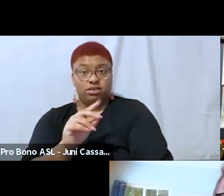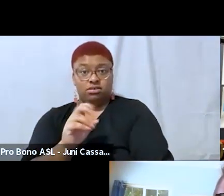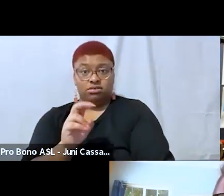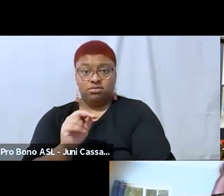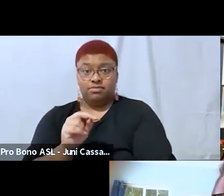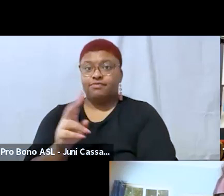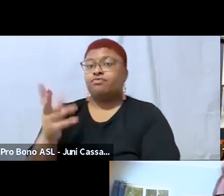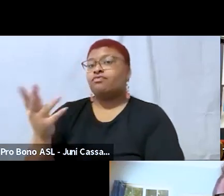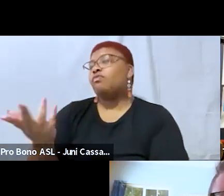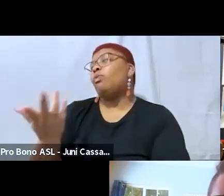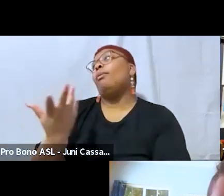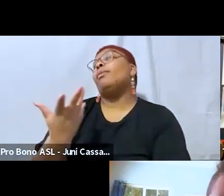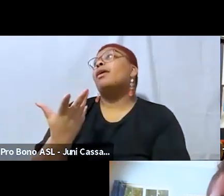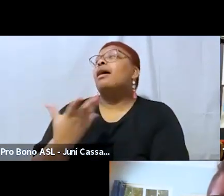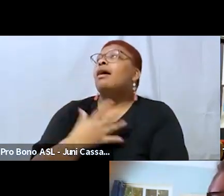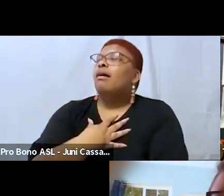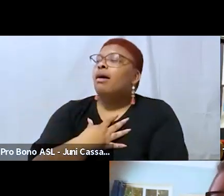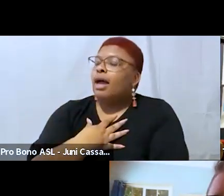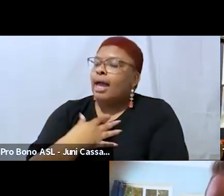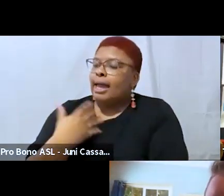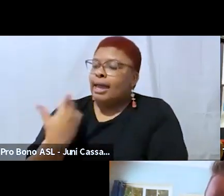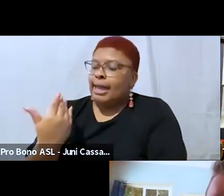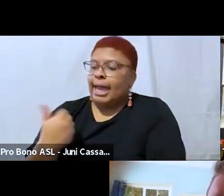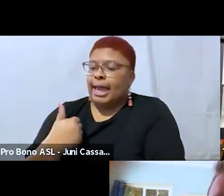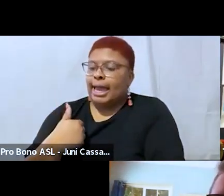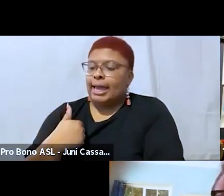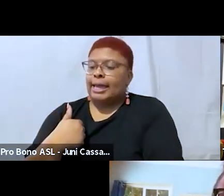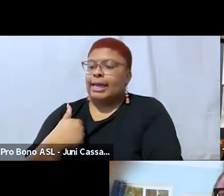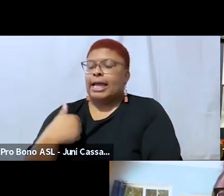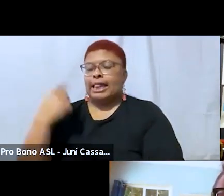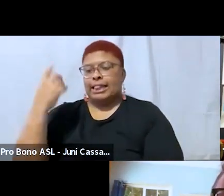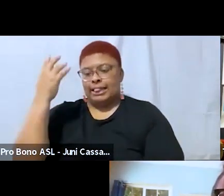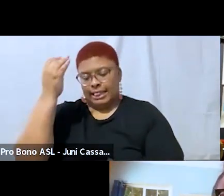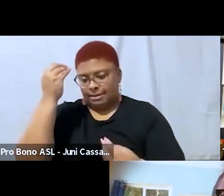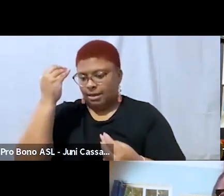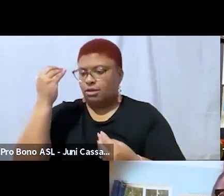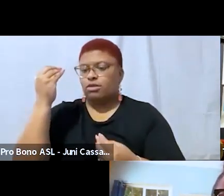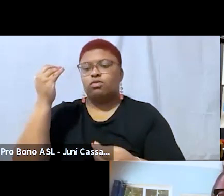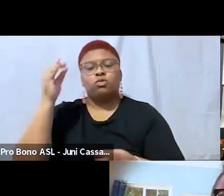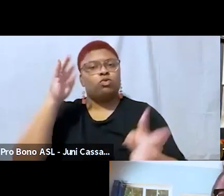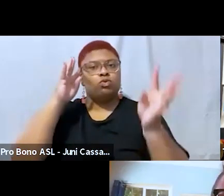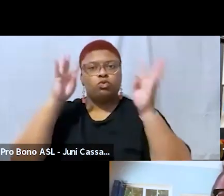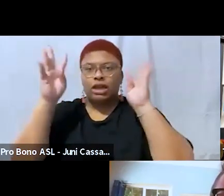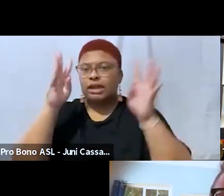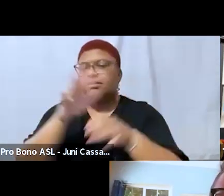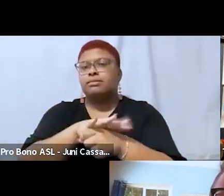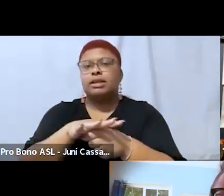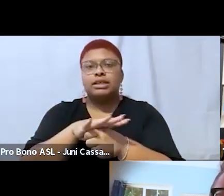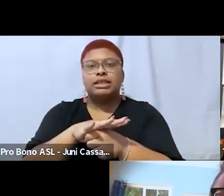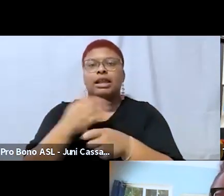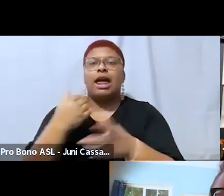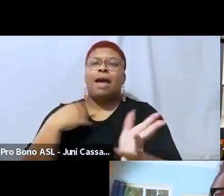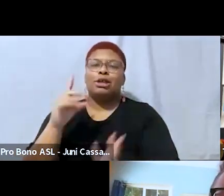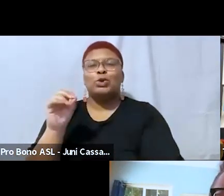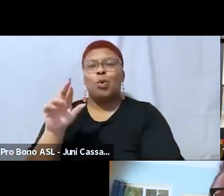i um think about creative spaces and like i'm i'm a dork so like